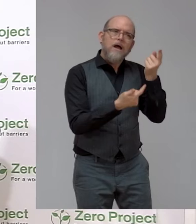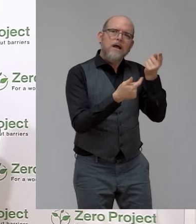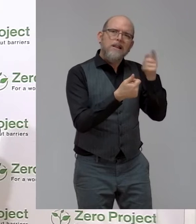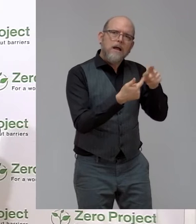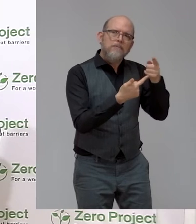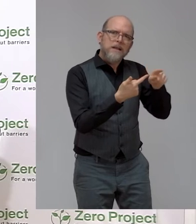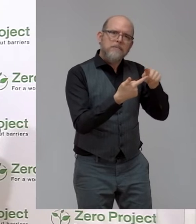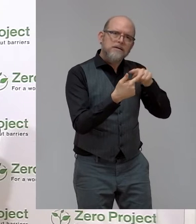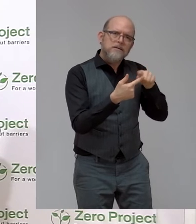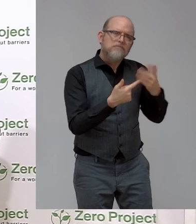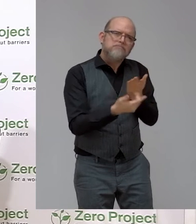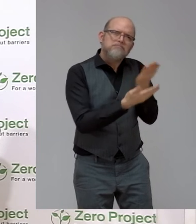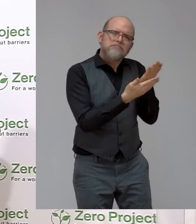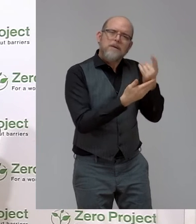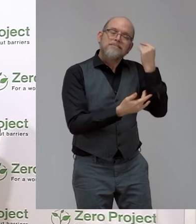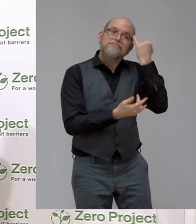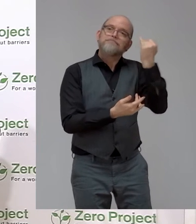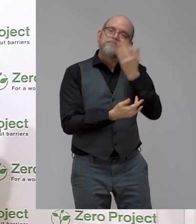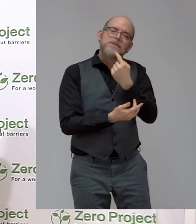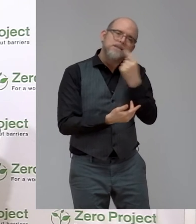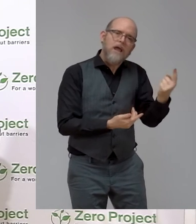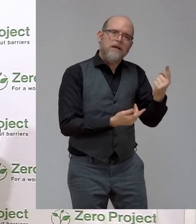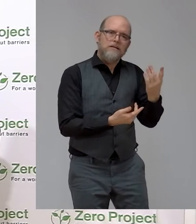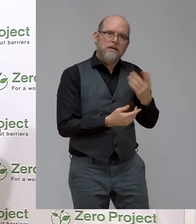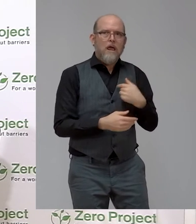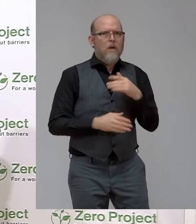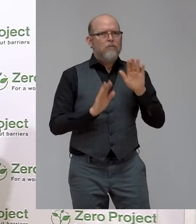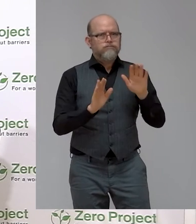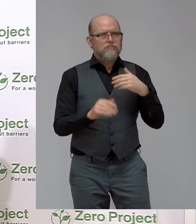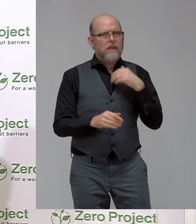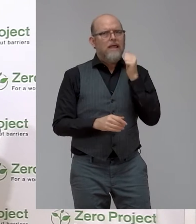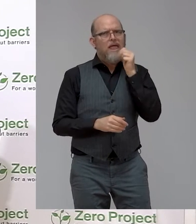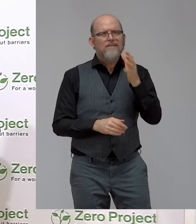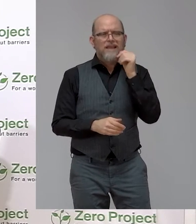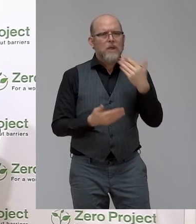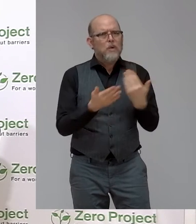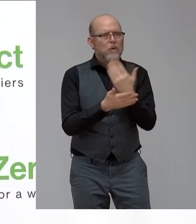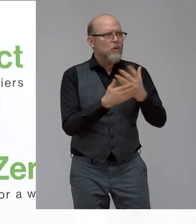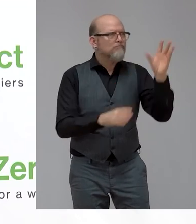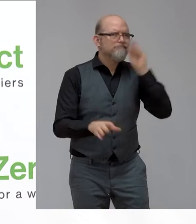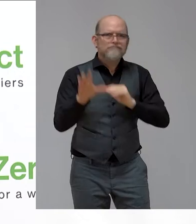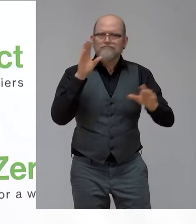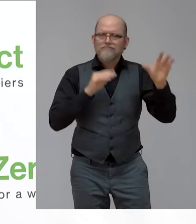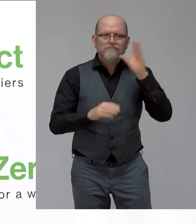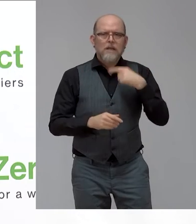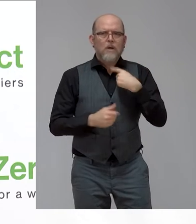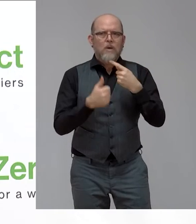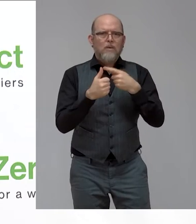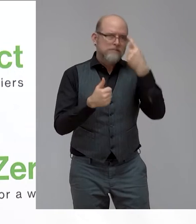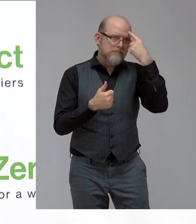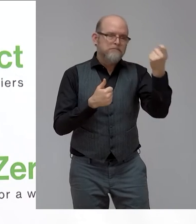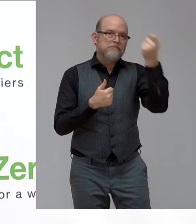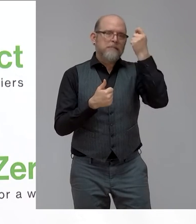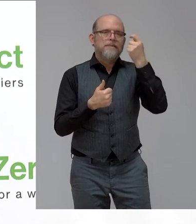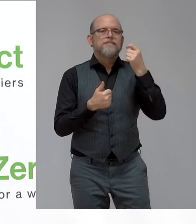Yeah, I'm learning every day and I think this is probably the first thing that comes to my mind. We all need to stay connected